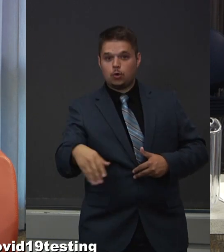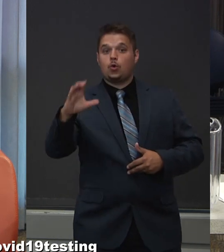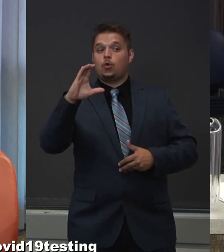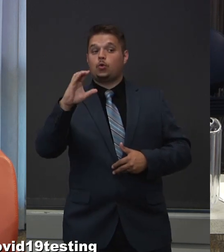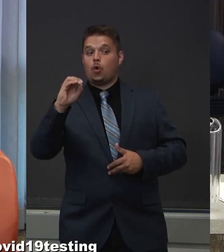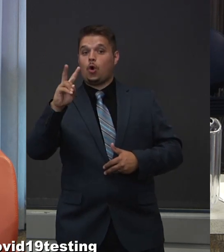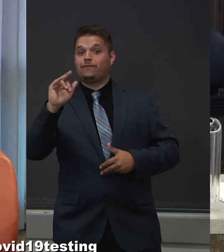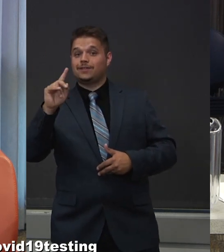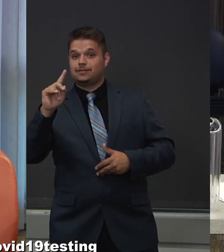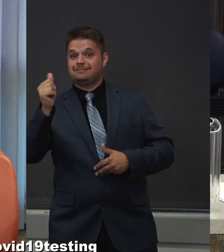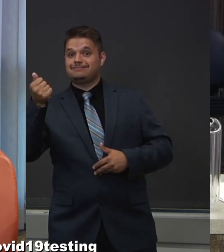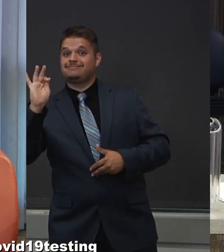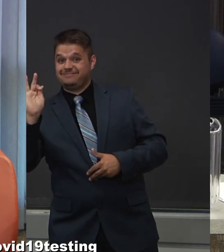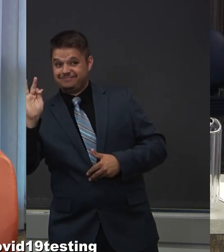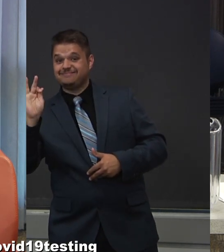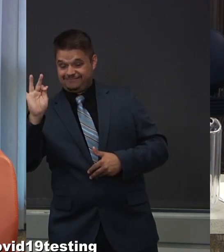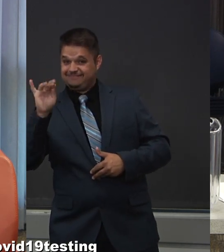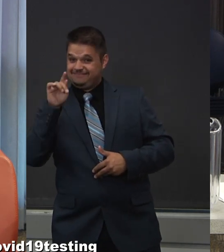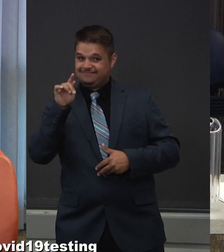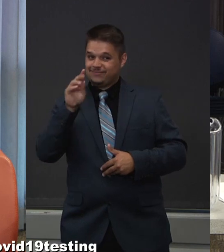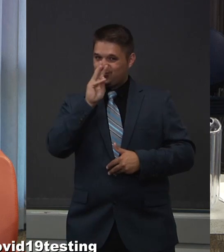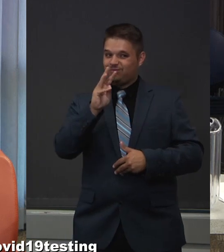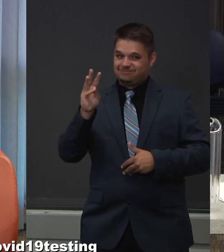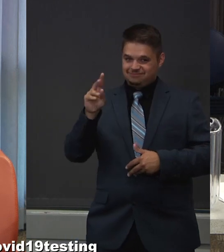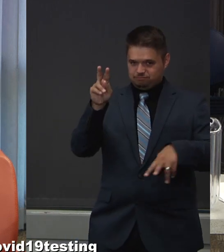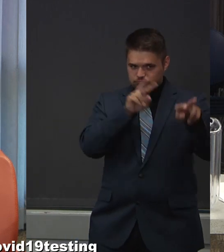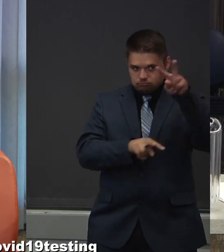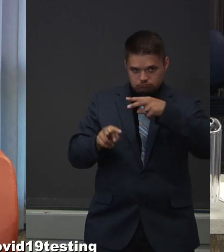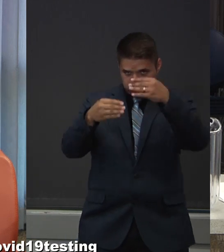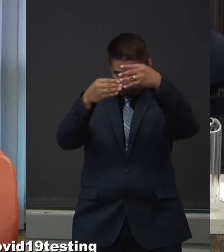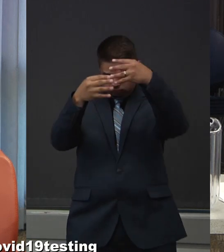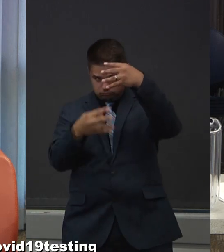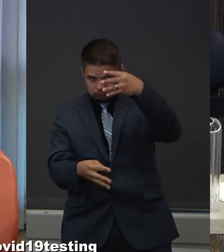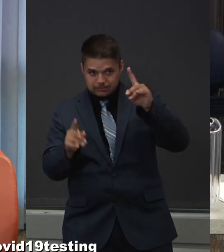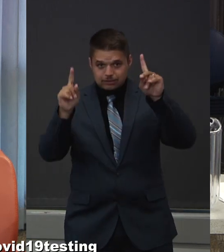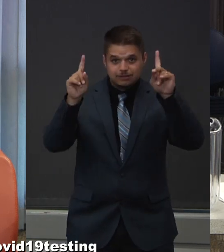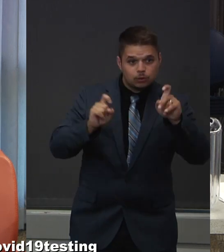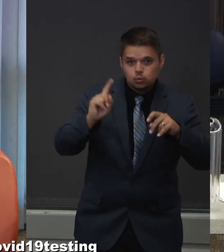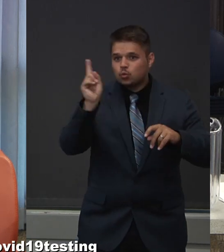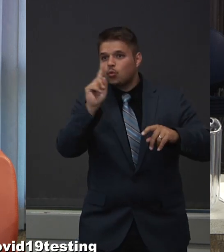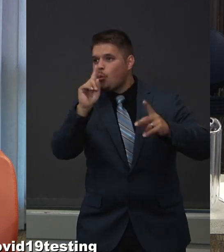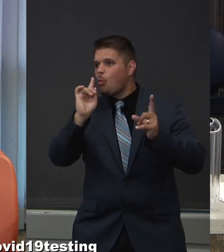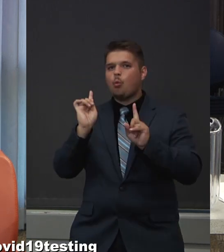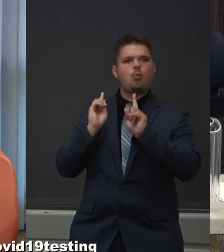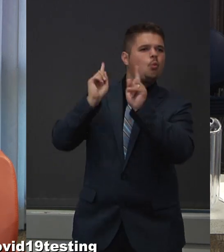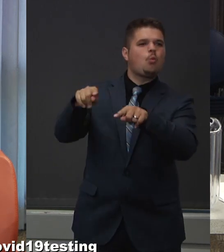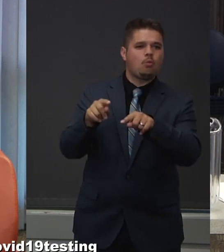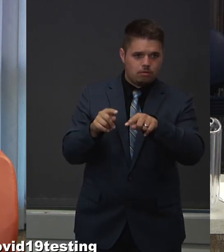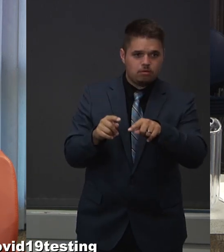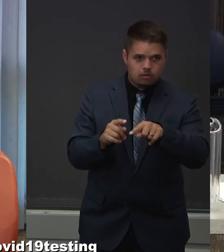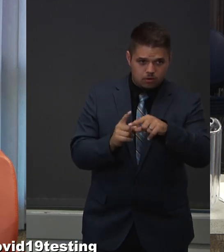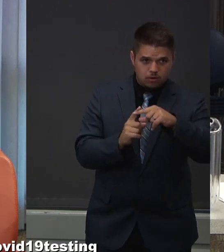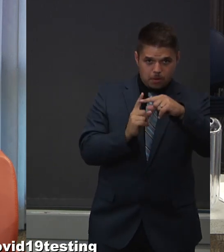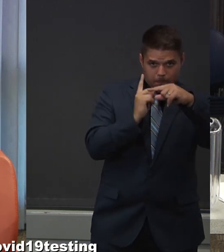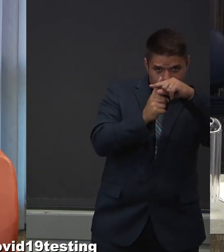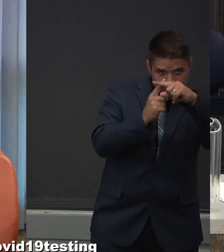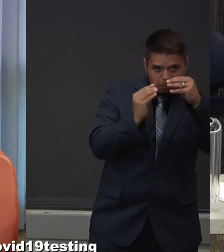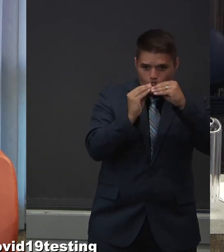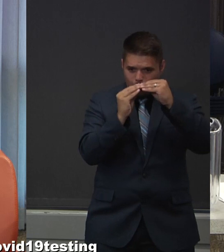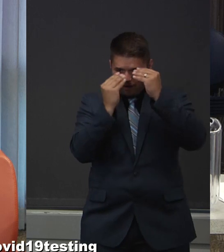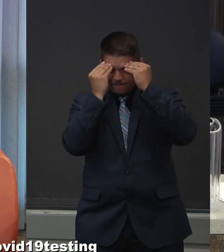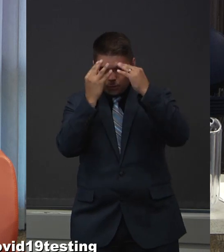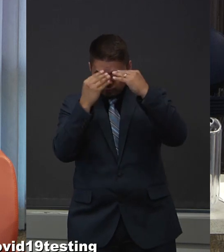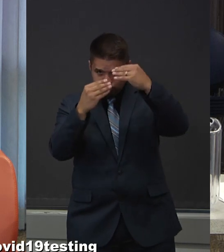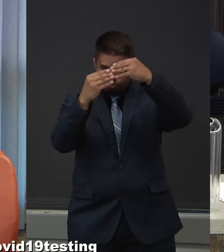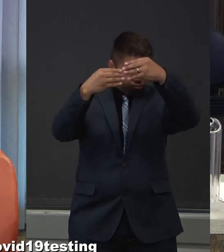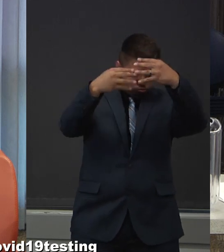locations near you. The testing locator will also give you information about how to make an appointment and what kinds